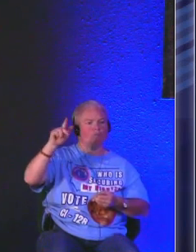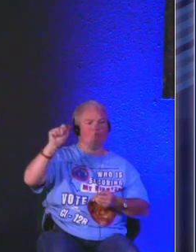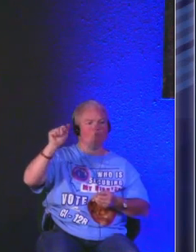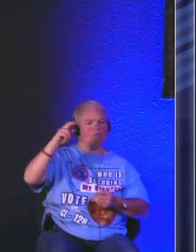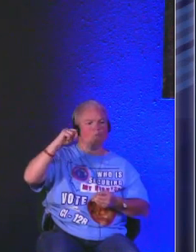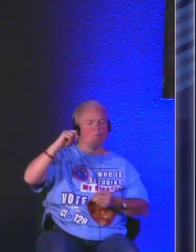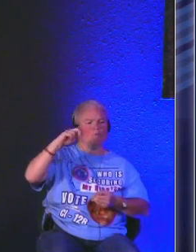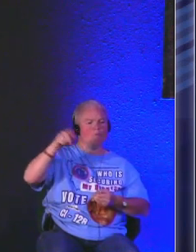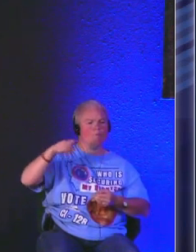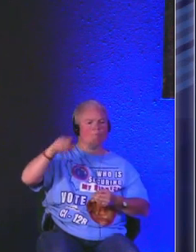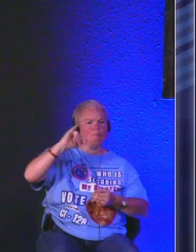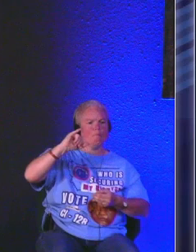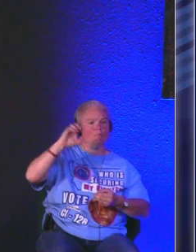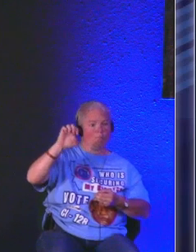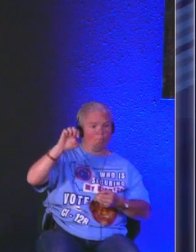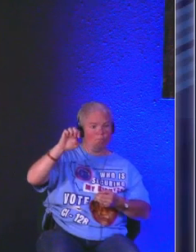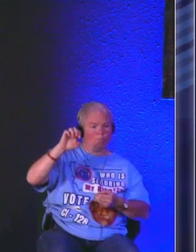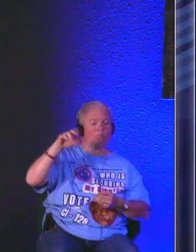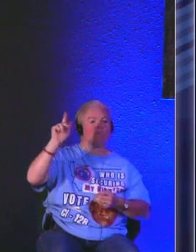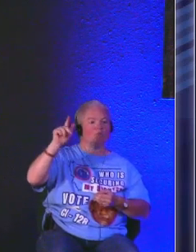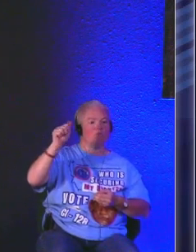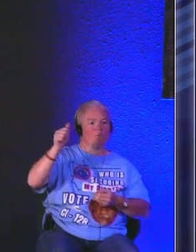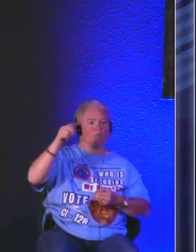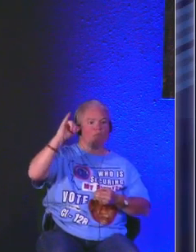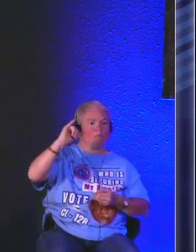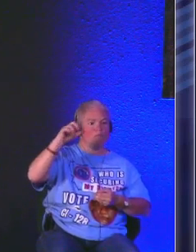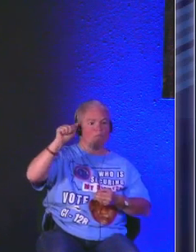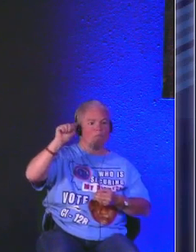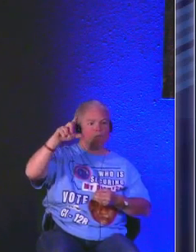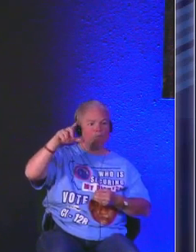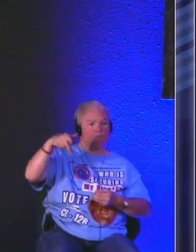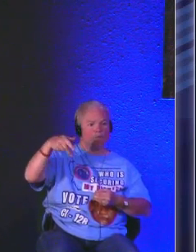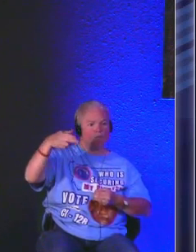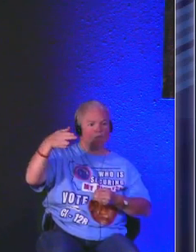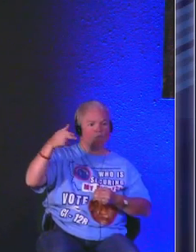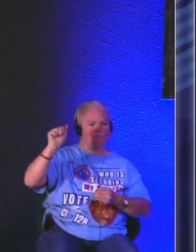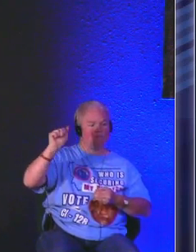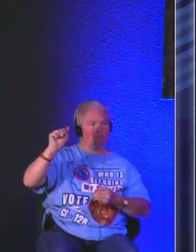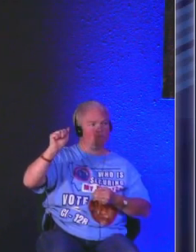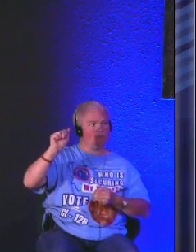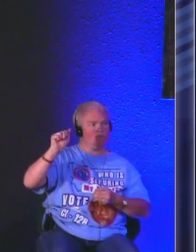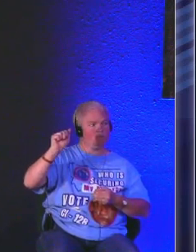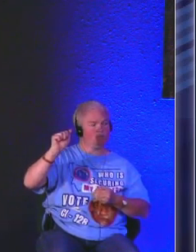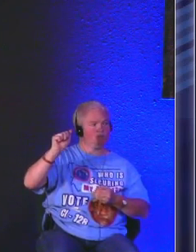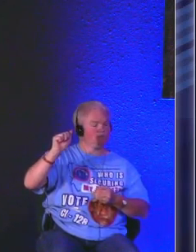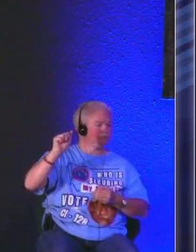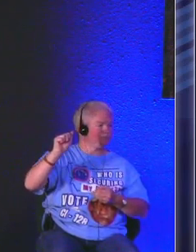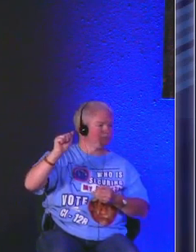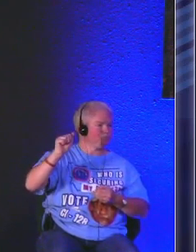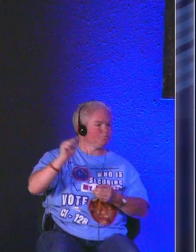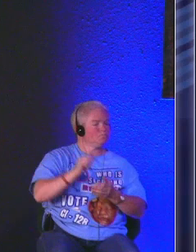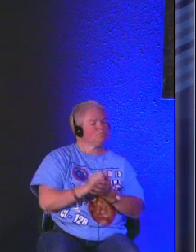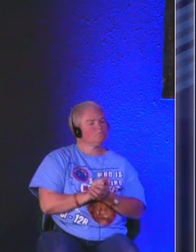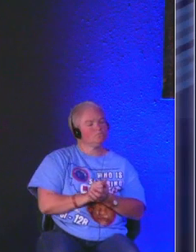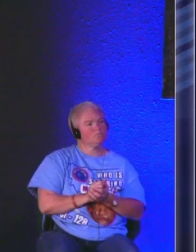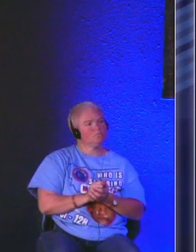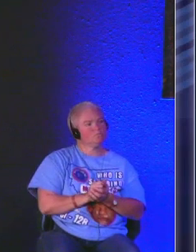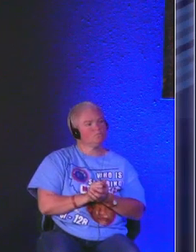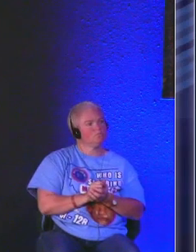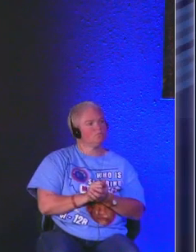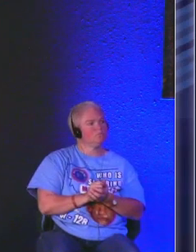and you'll get a sweet tasty pie and you won't have to worry about that that is pretty much it for announcements